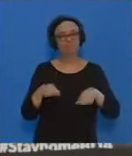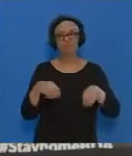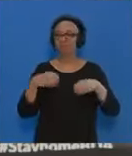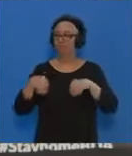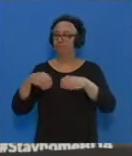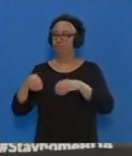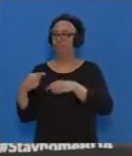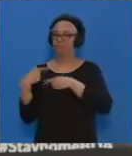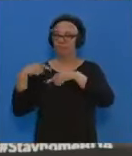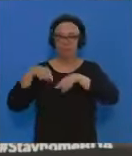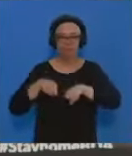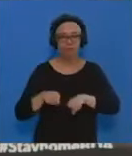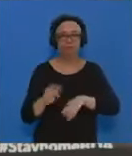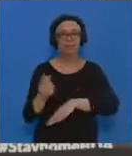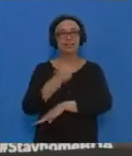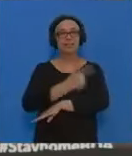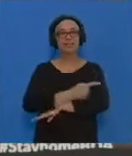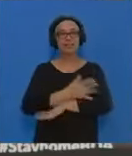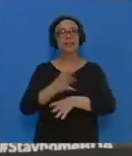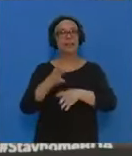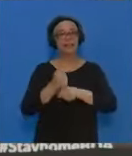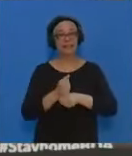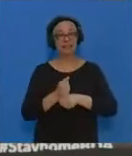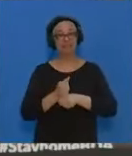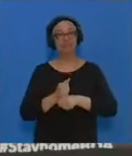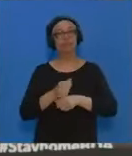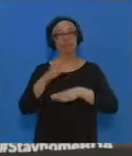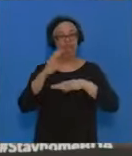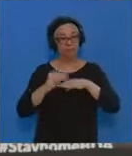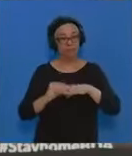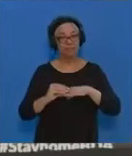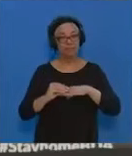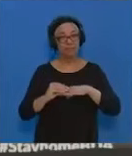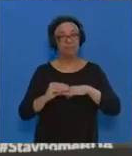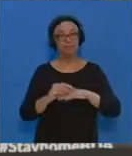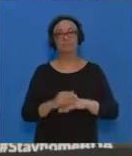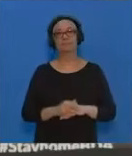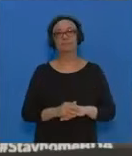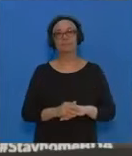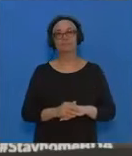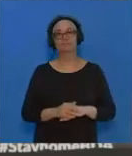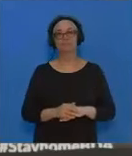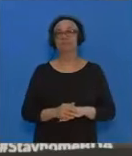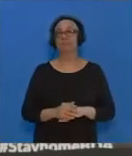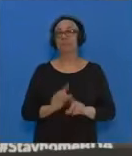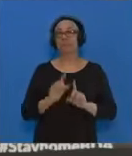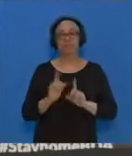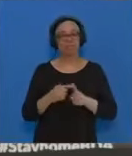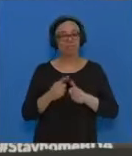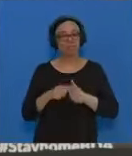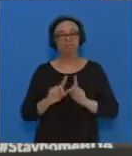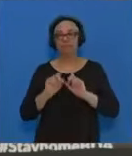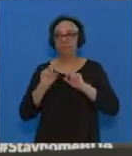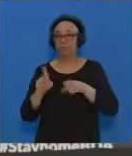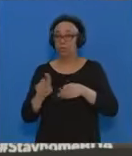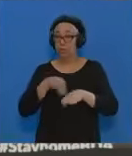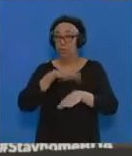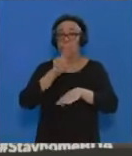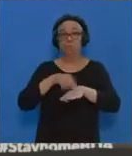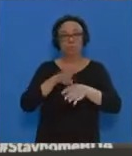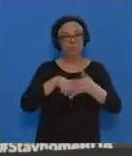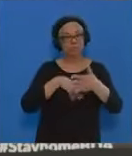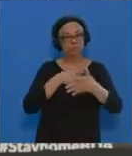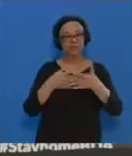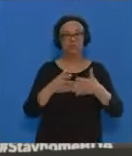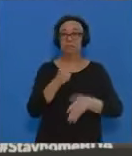those days and receive their discounts. And they will look to go to their normal schedule of discounts for Tuesdays